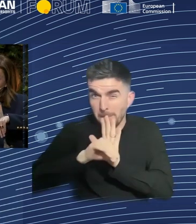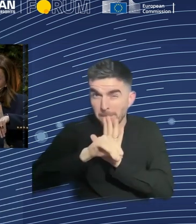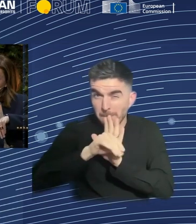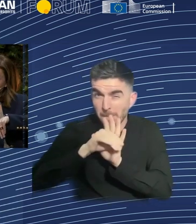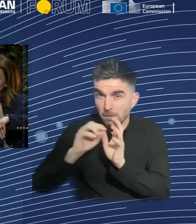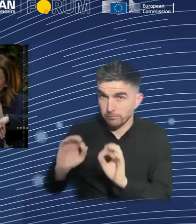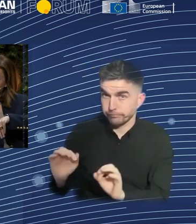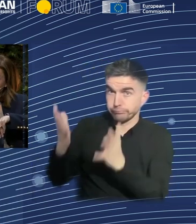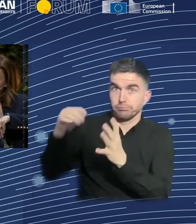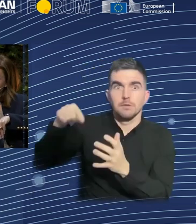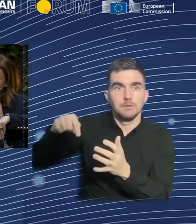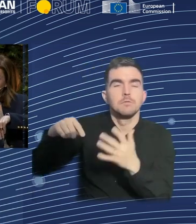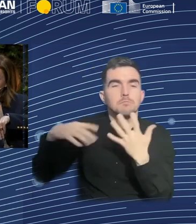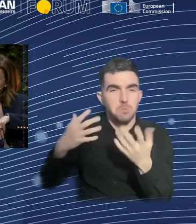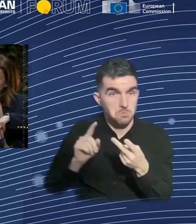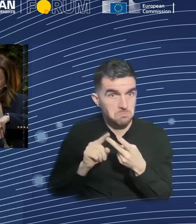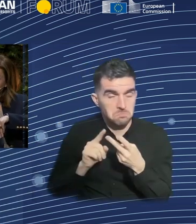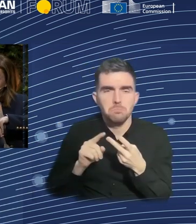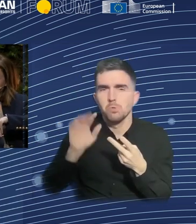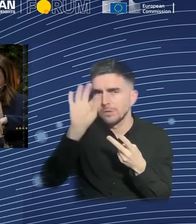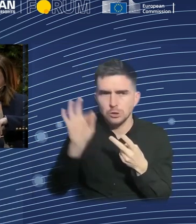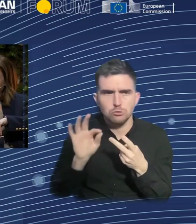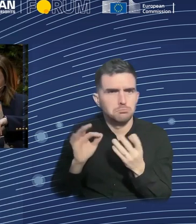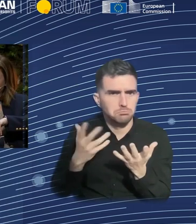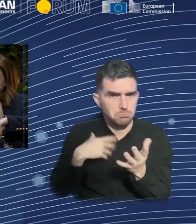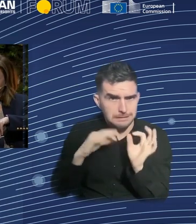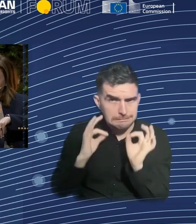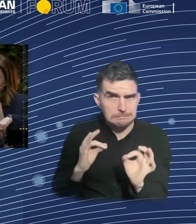area that I've been working on for the last 10 years or so.